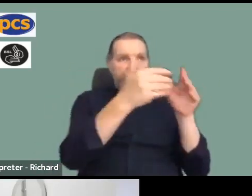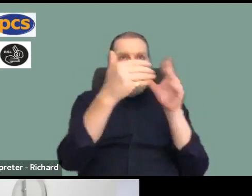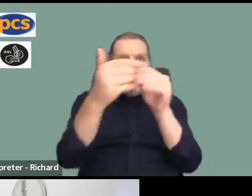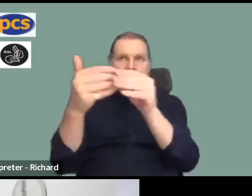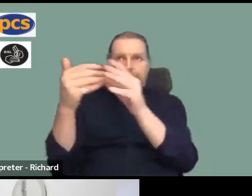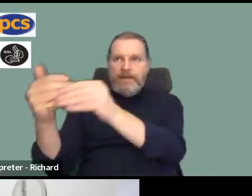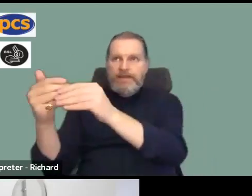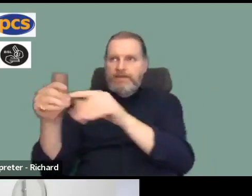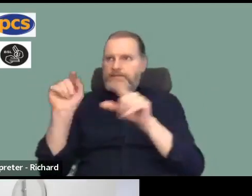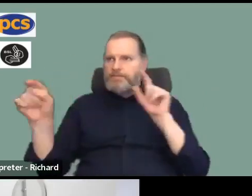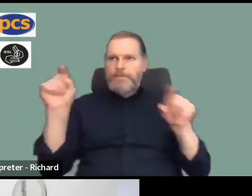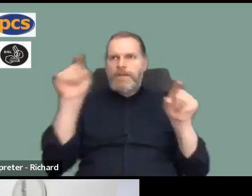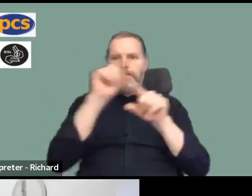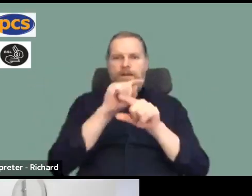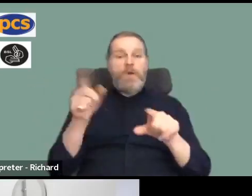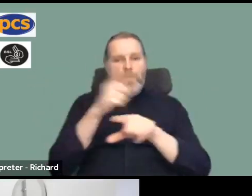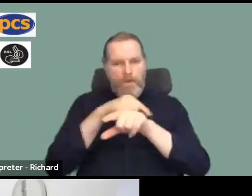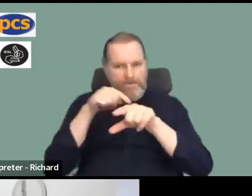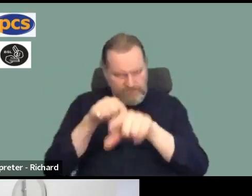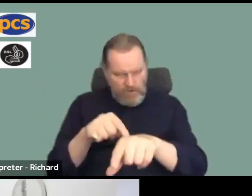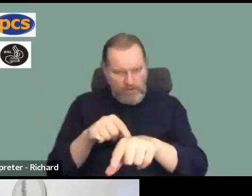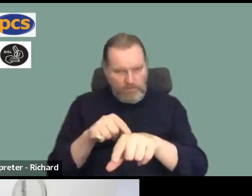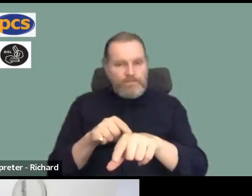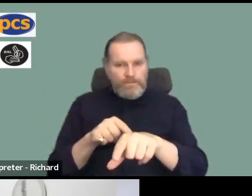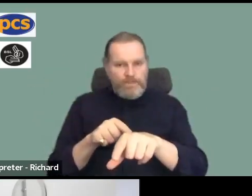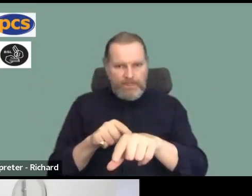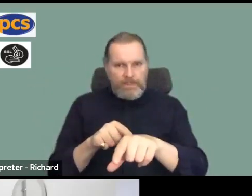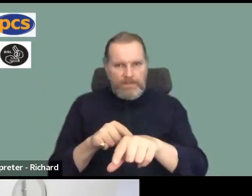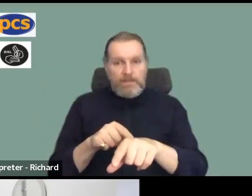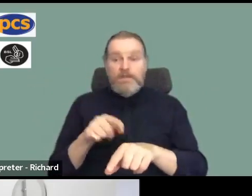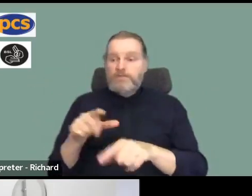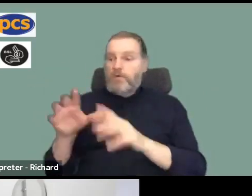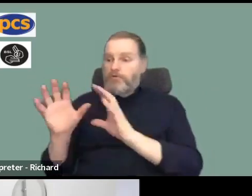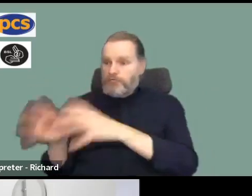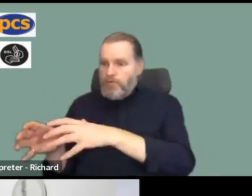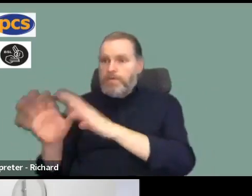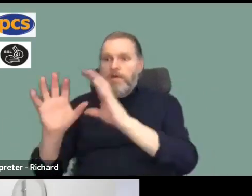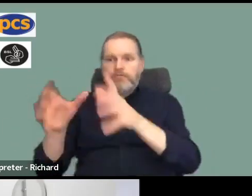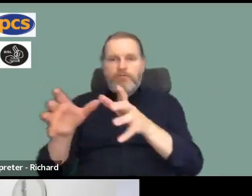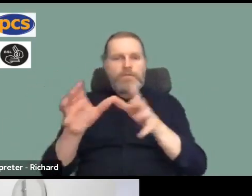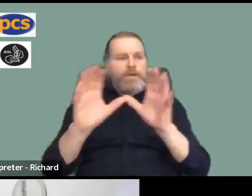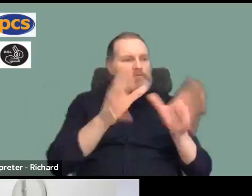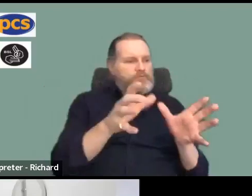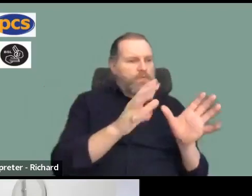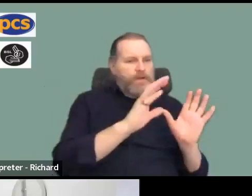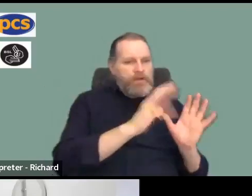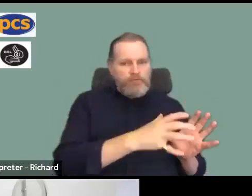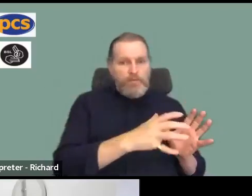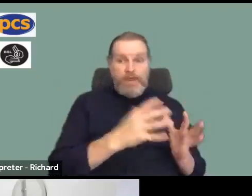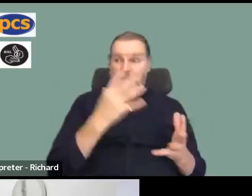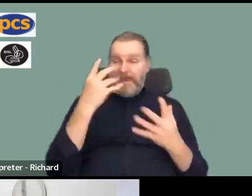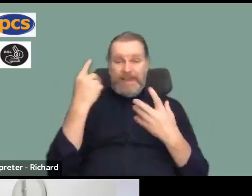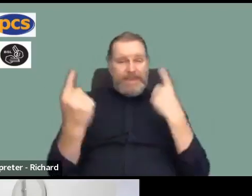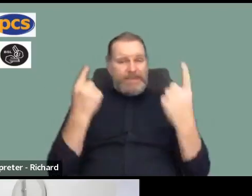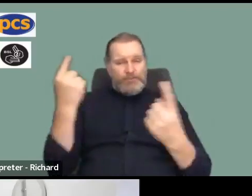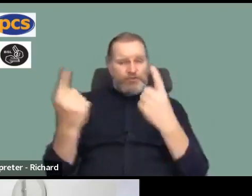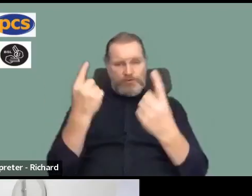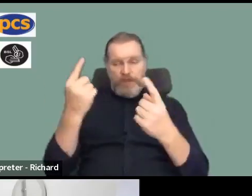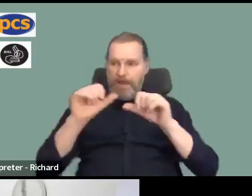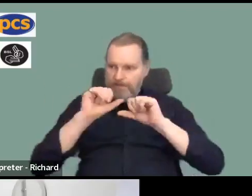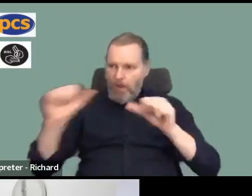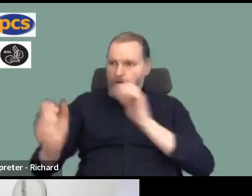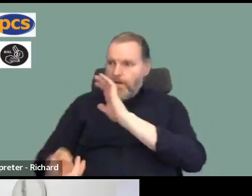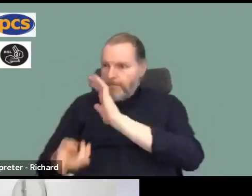committees. So, every group in the union has been asked to produce its own plan for its particular employer group